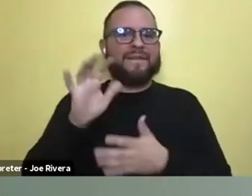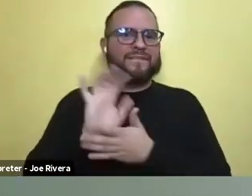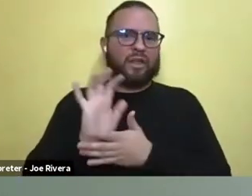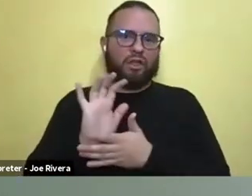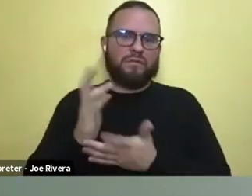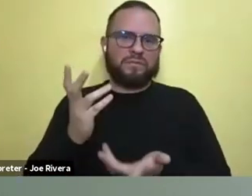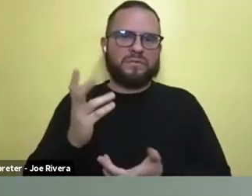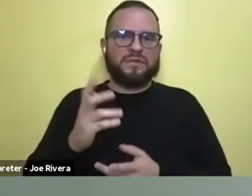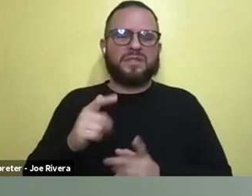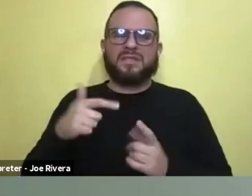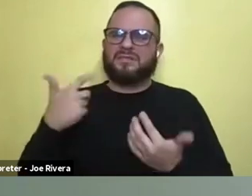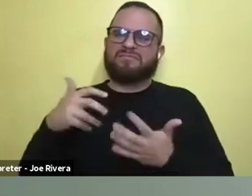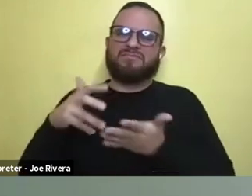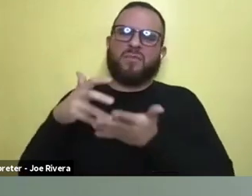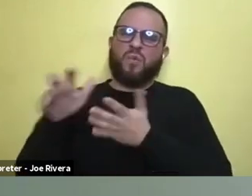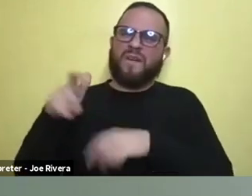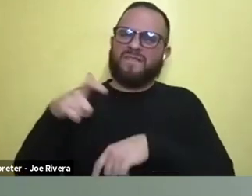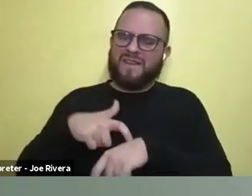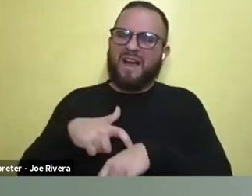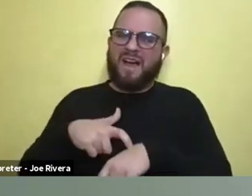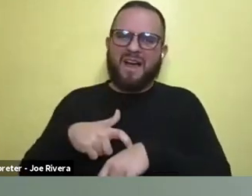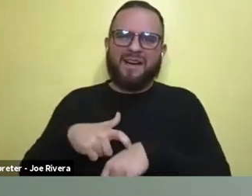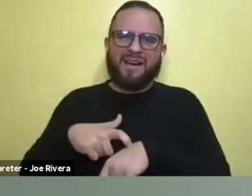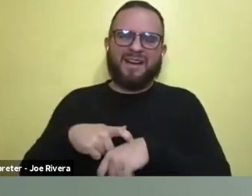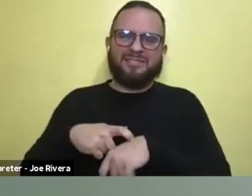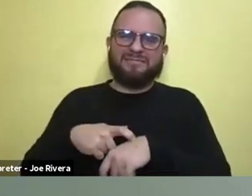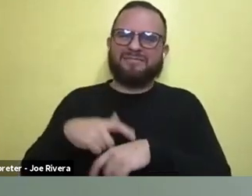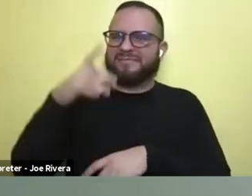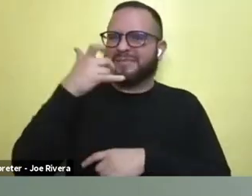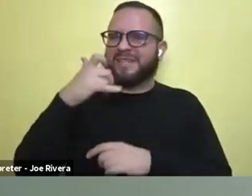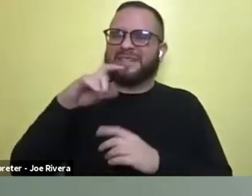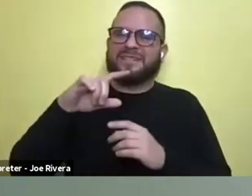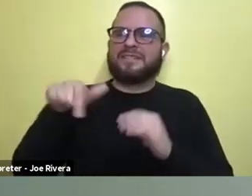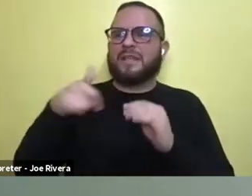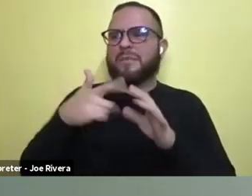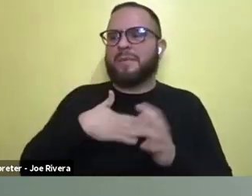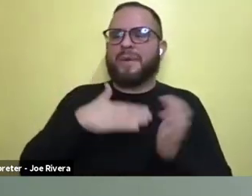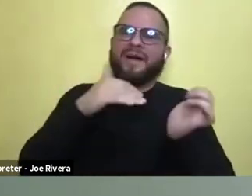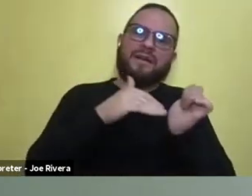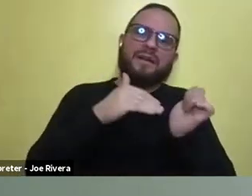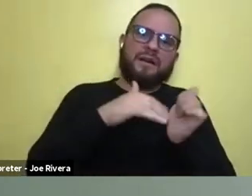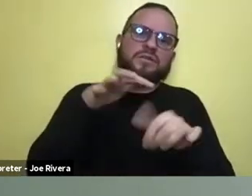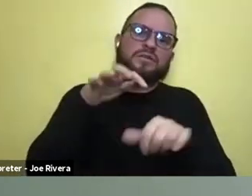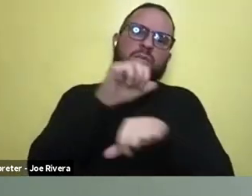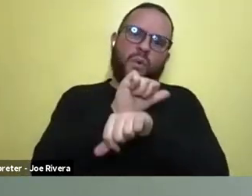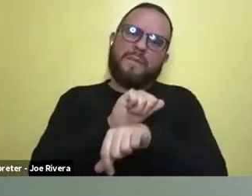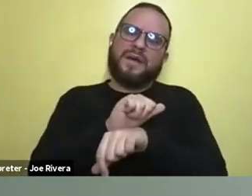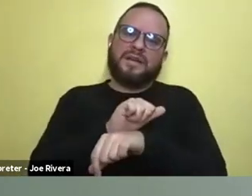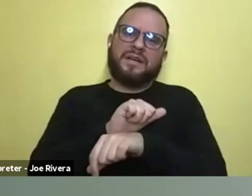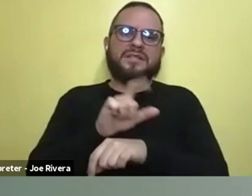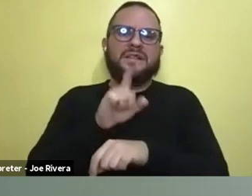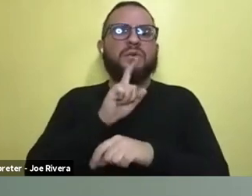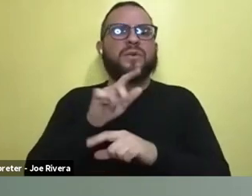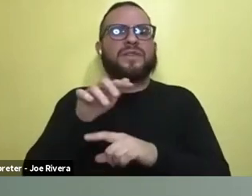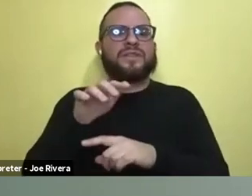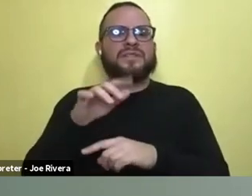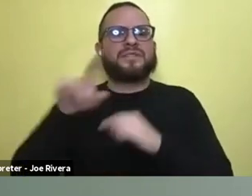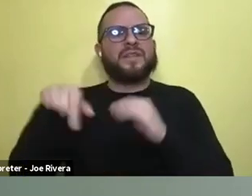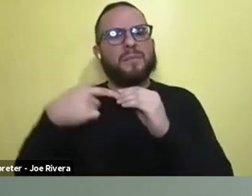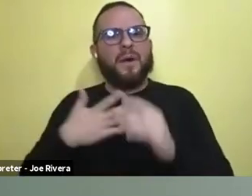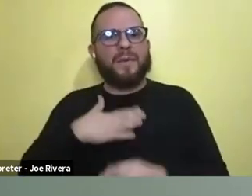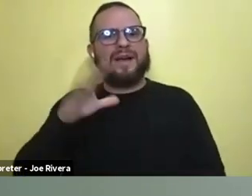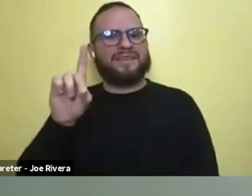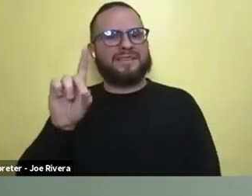a rough time because it's all about my doctor's appointments and it's really around my disability and